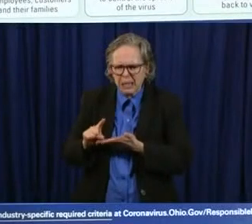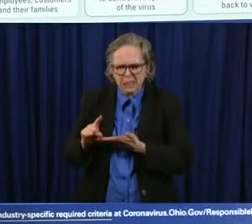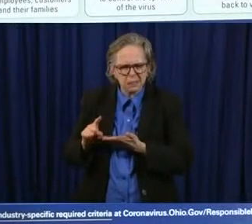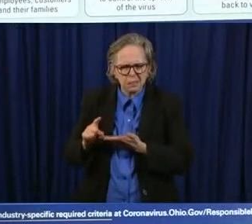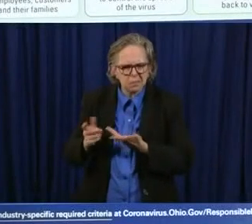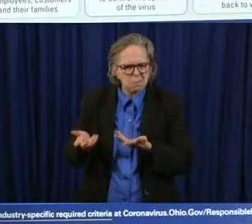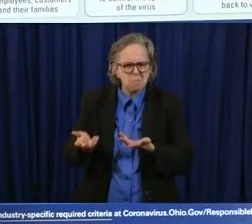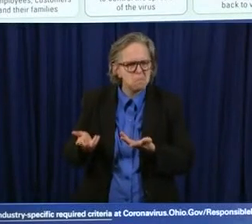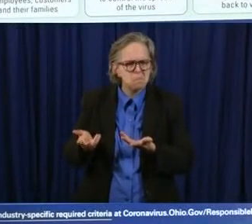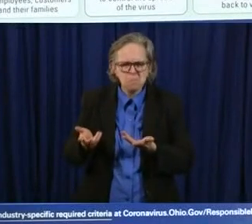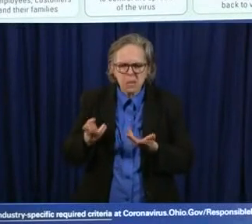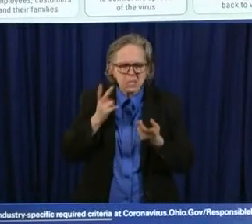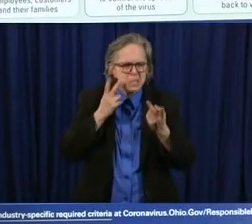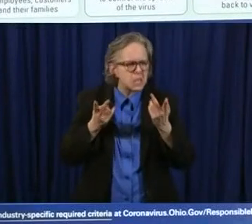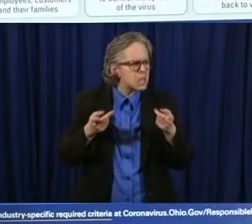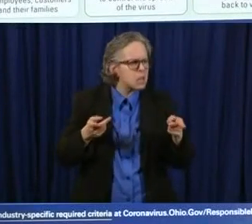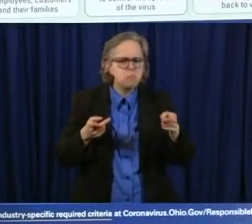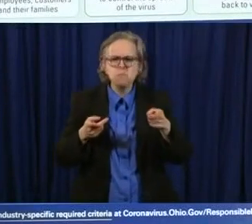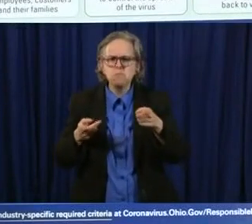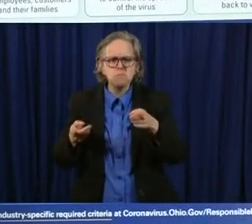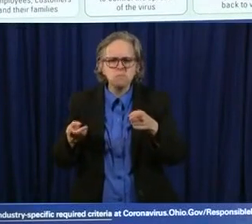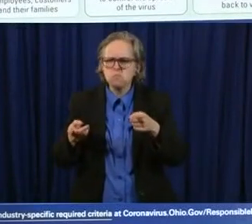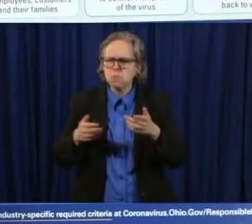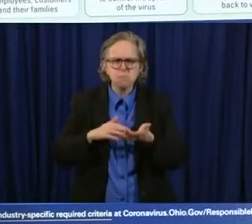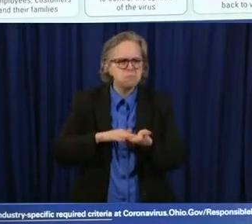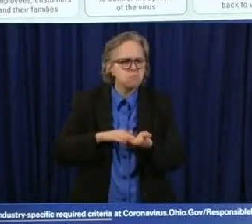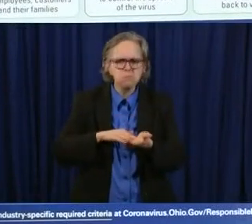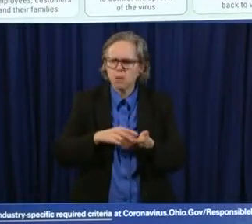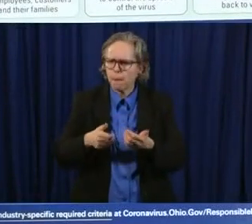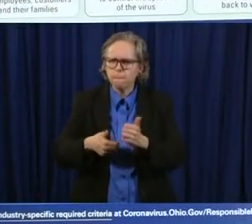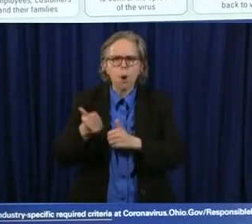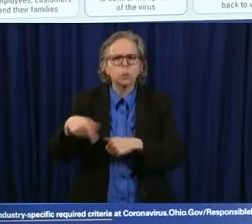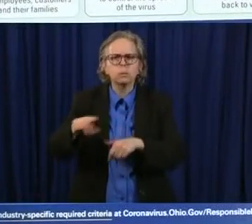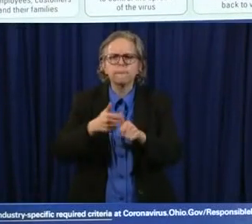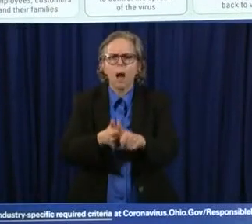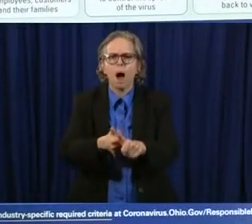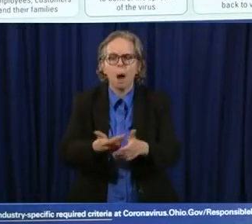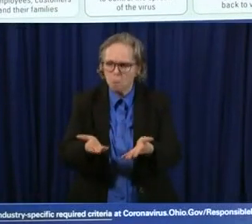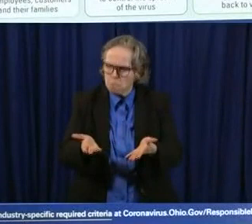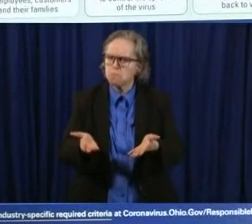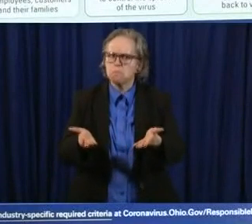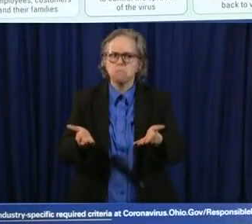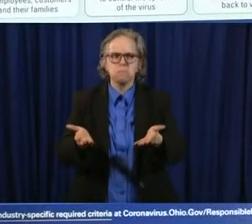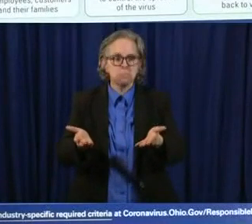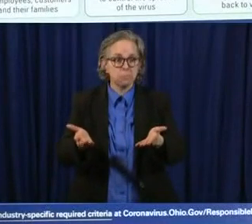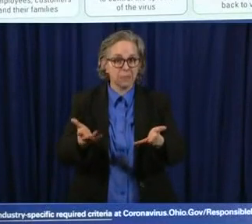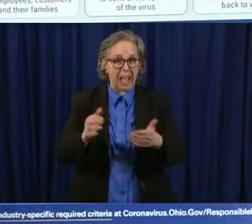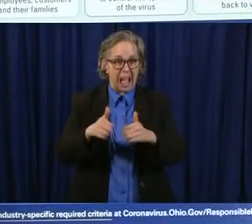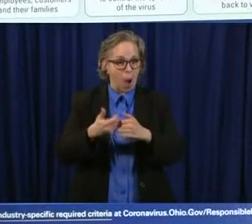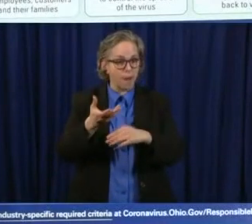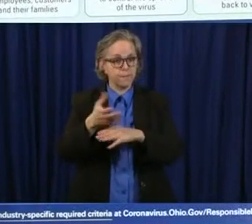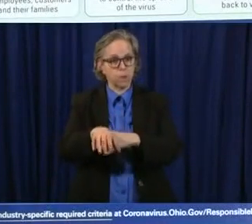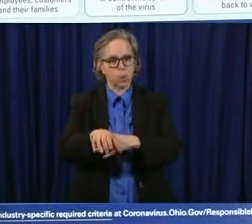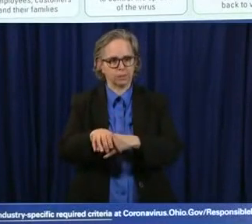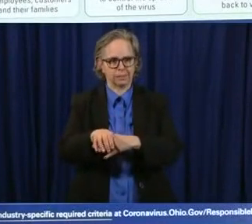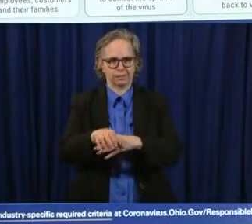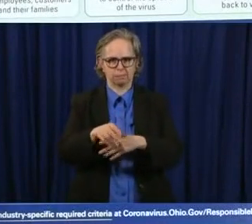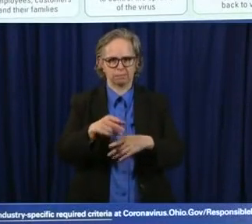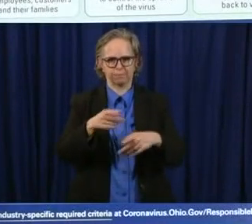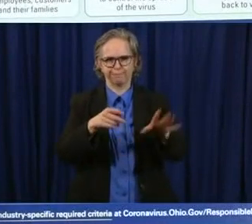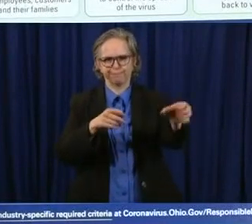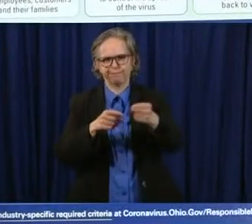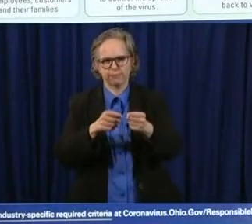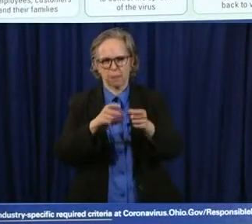effect is really how they're enforced is by individuals either in the workplace uh who are concerned about the environment